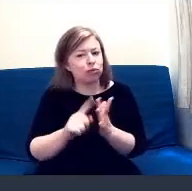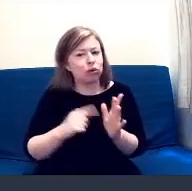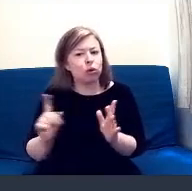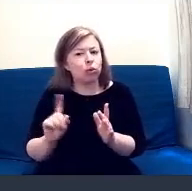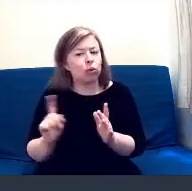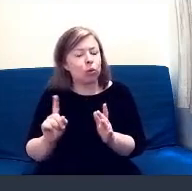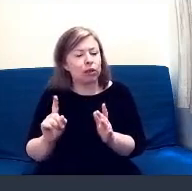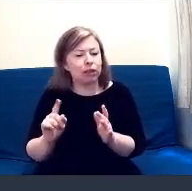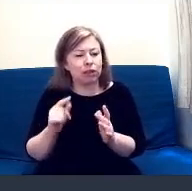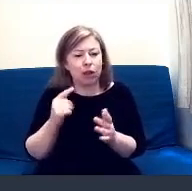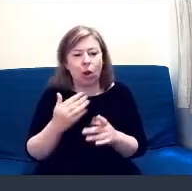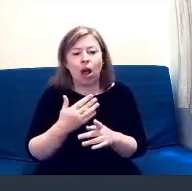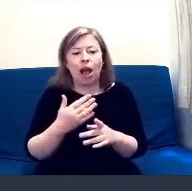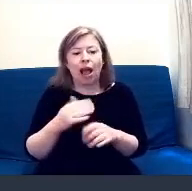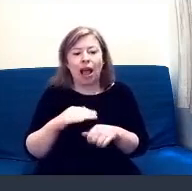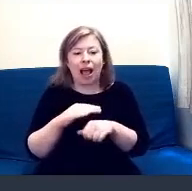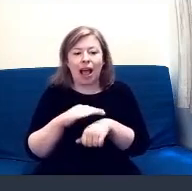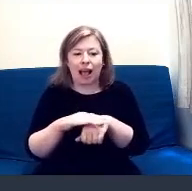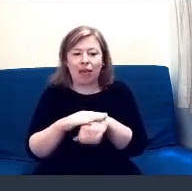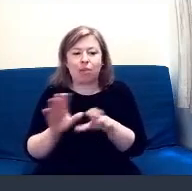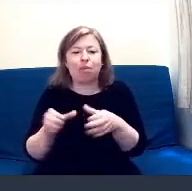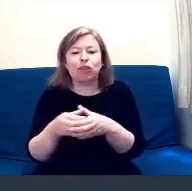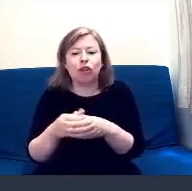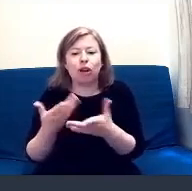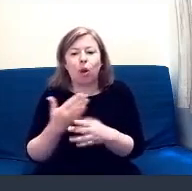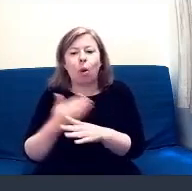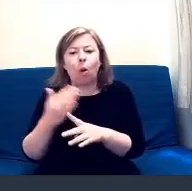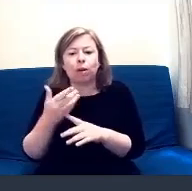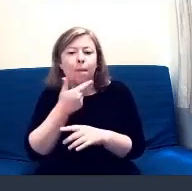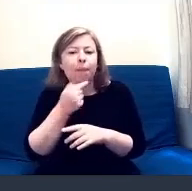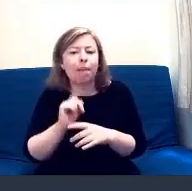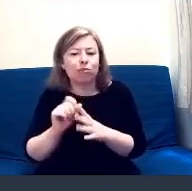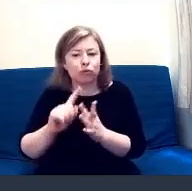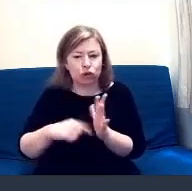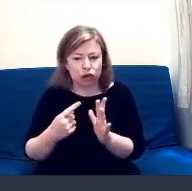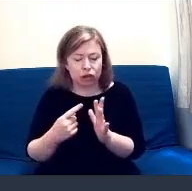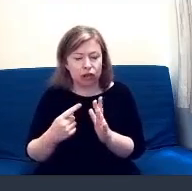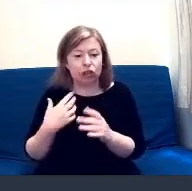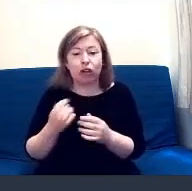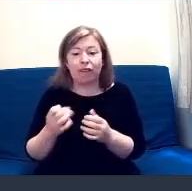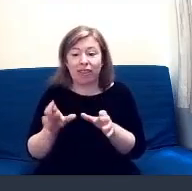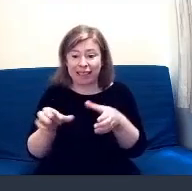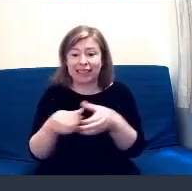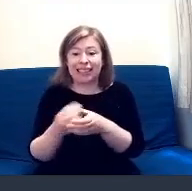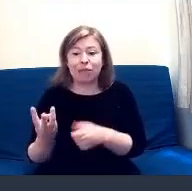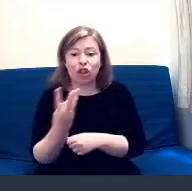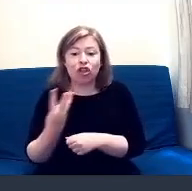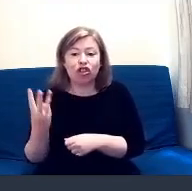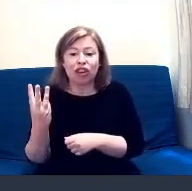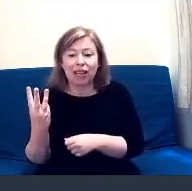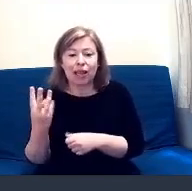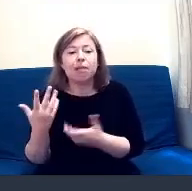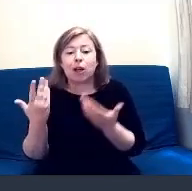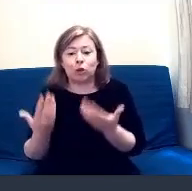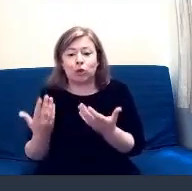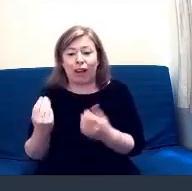minority ethnic older people project. So this morning we are joined by two out of three workers. So can I